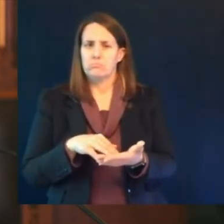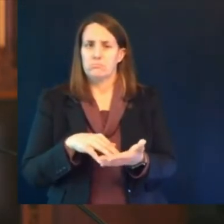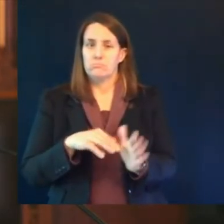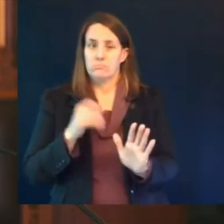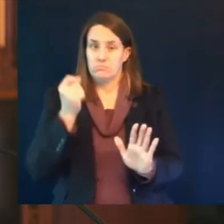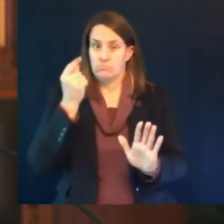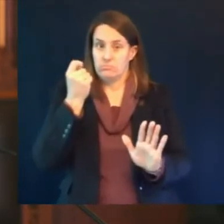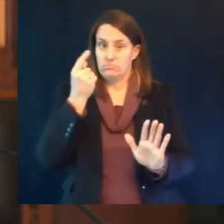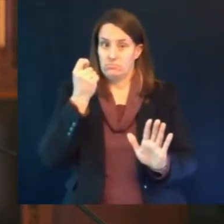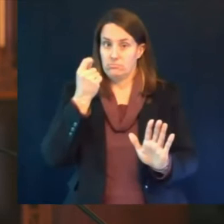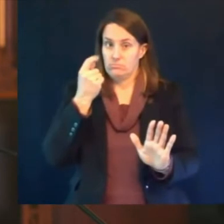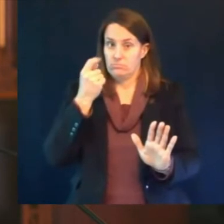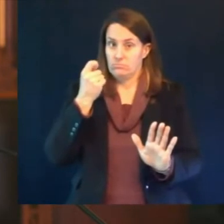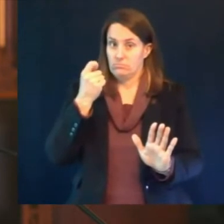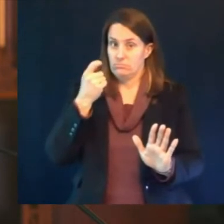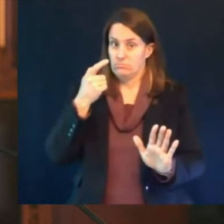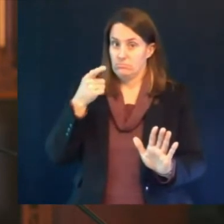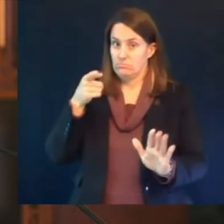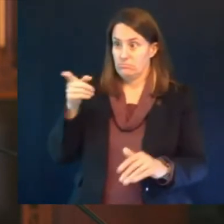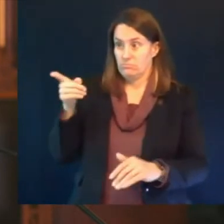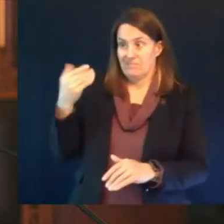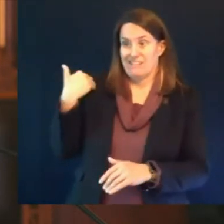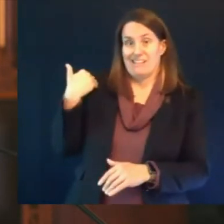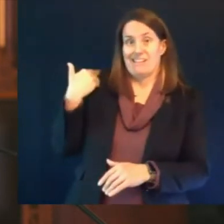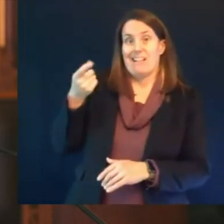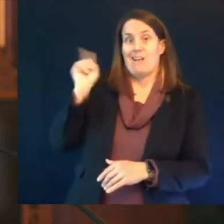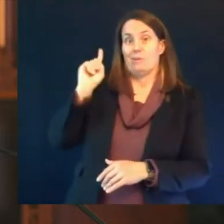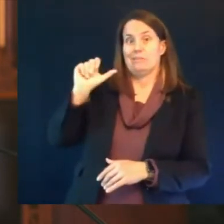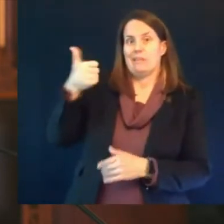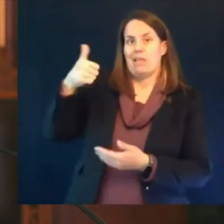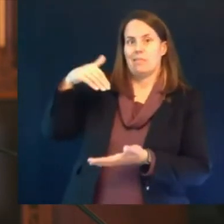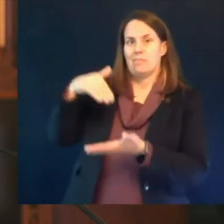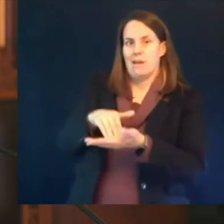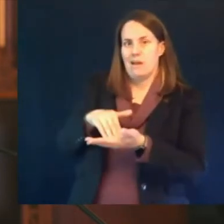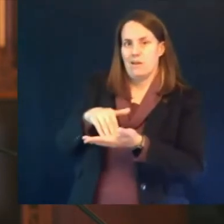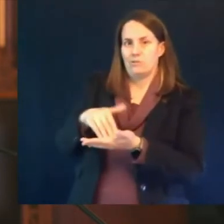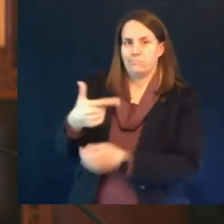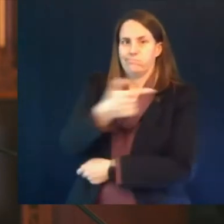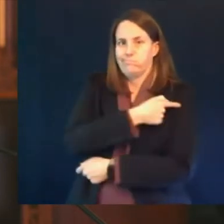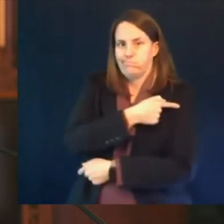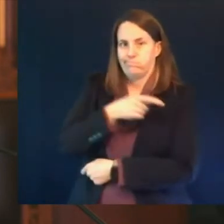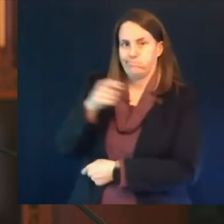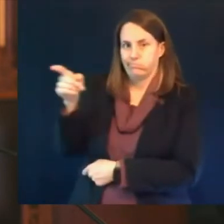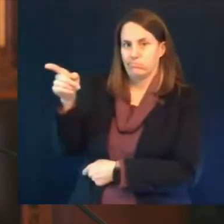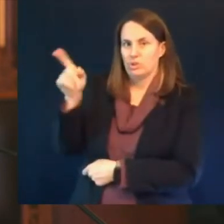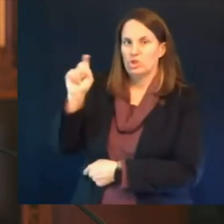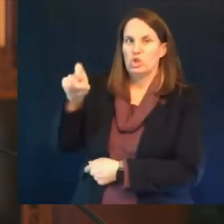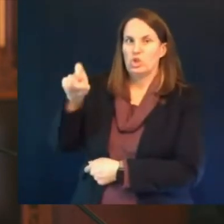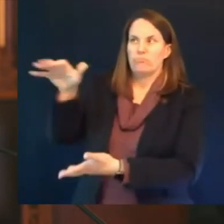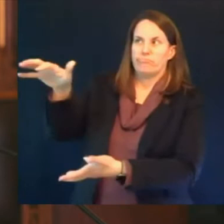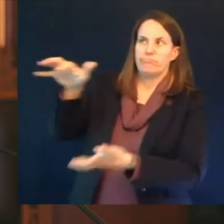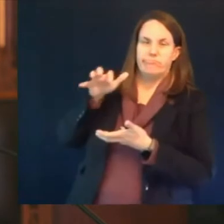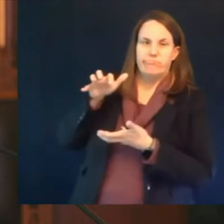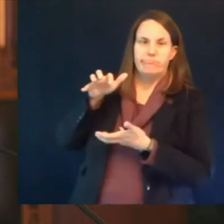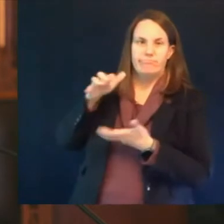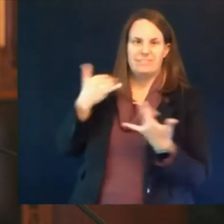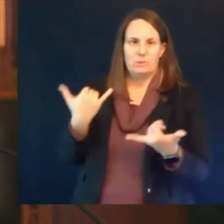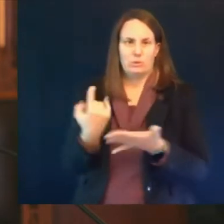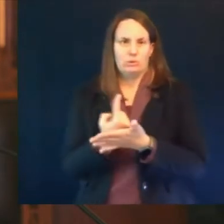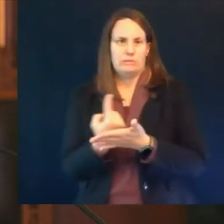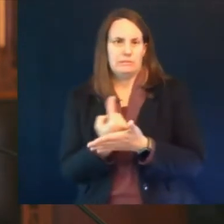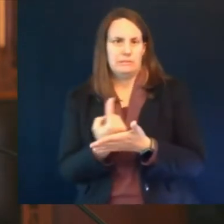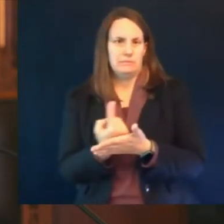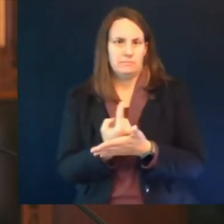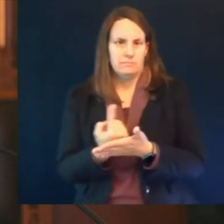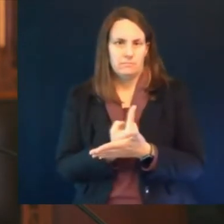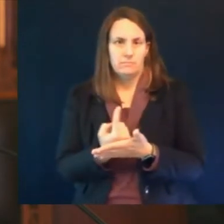that is arriving this week as we speak again we've notified our vaccine providers to accept that vaccine